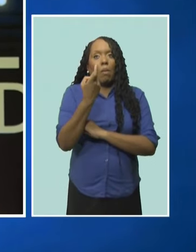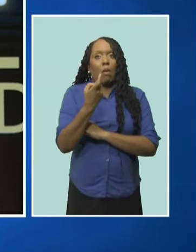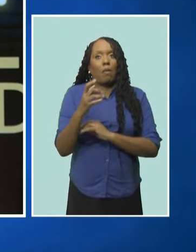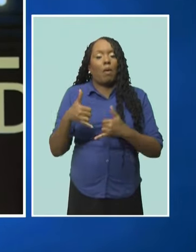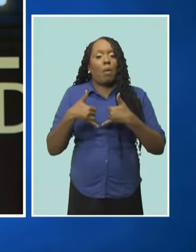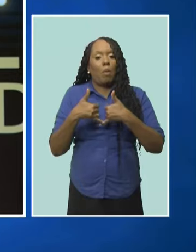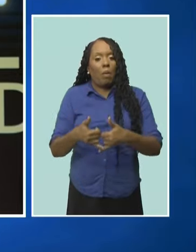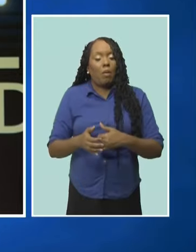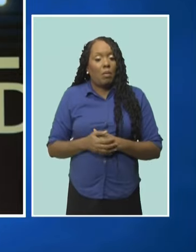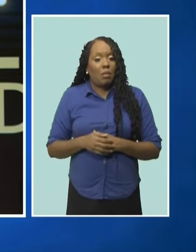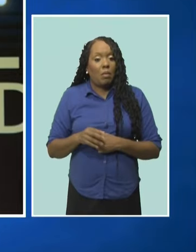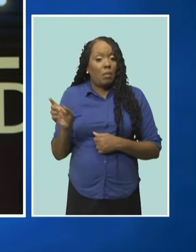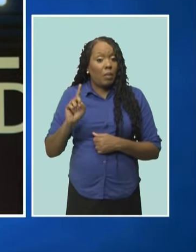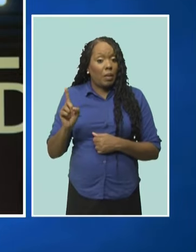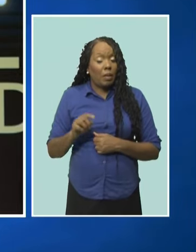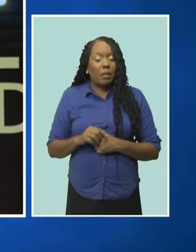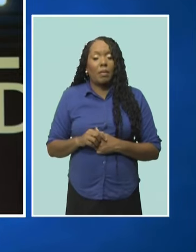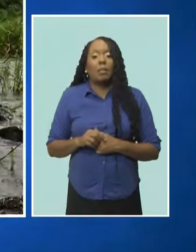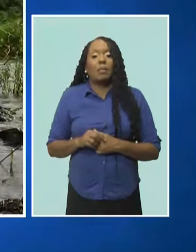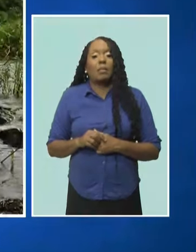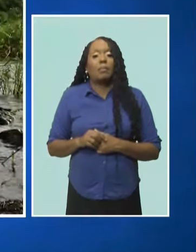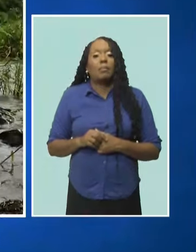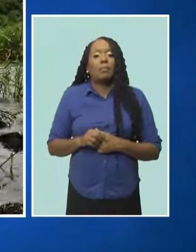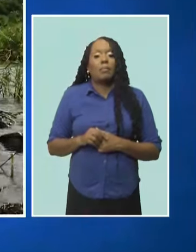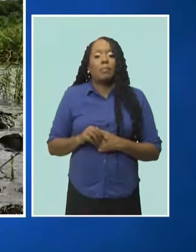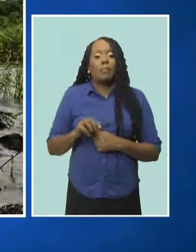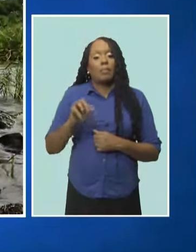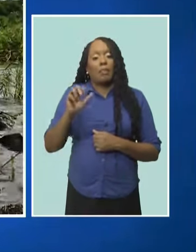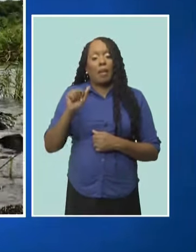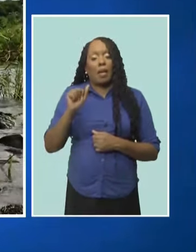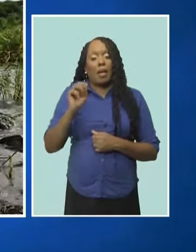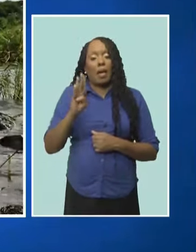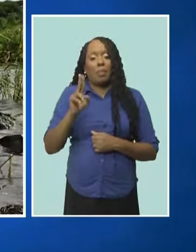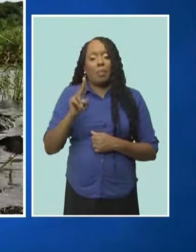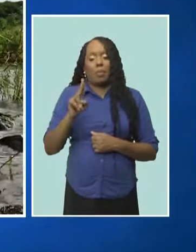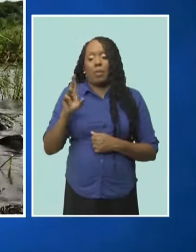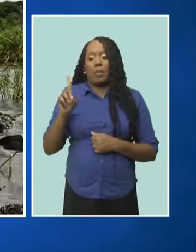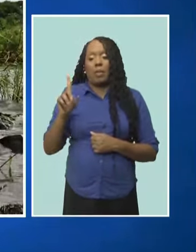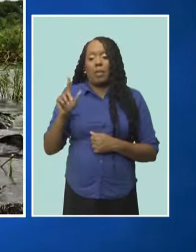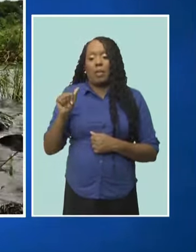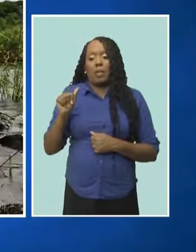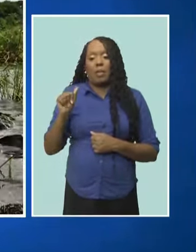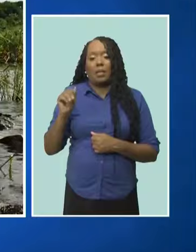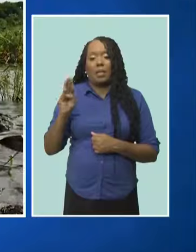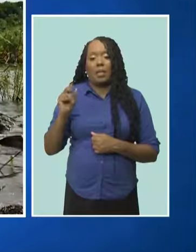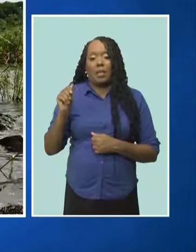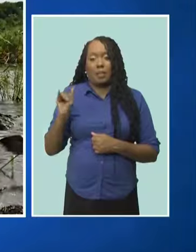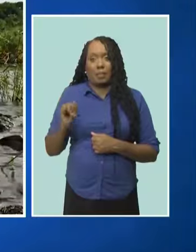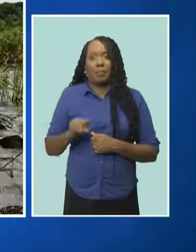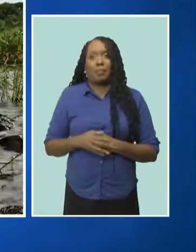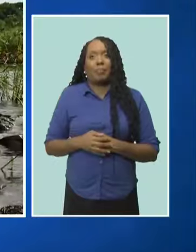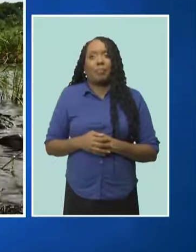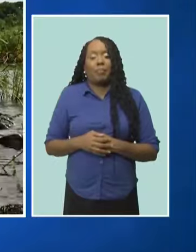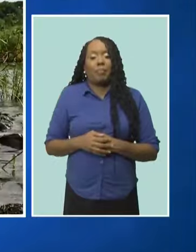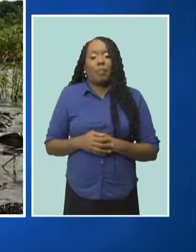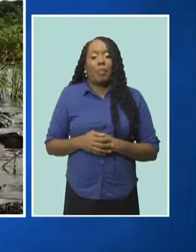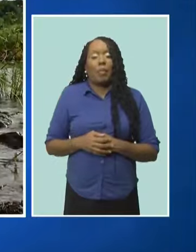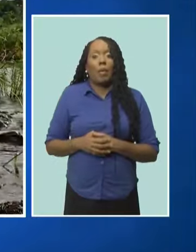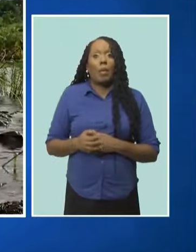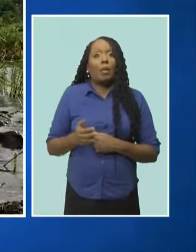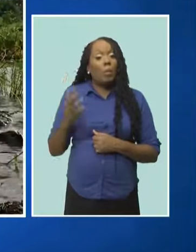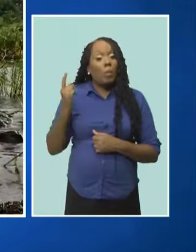in Abu Dhabi, United Arab Emirates. One of its prime environmentally friendly features, a